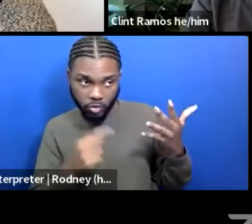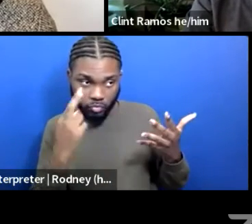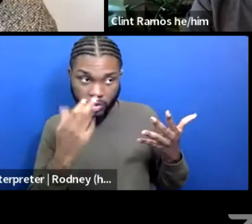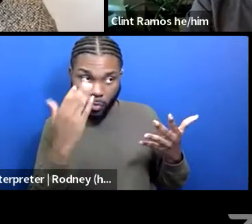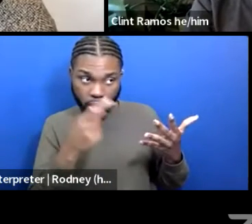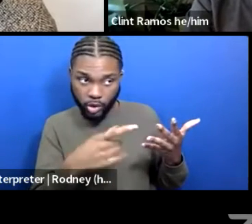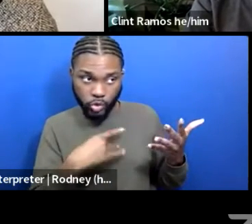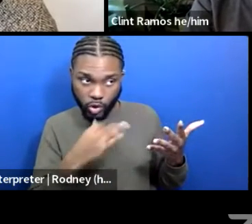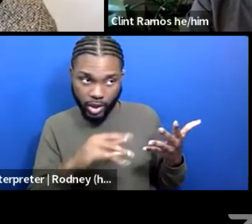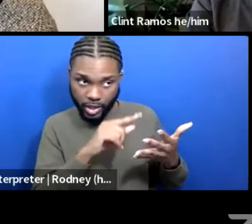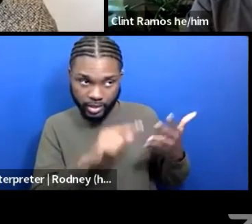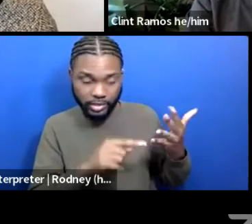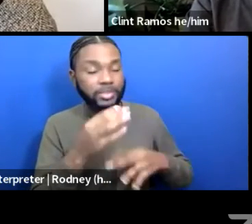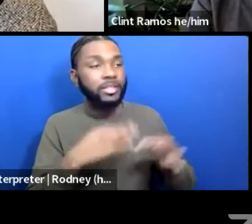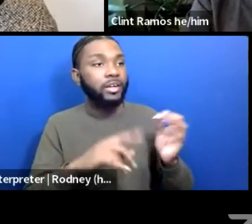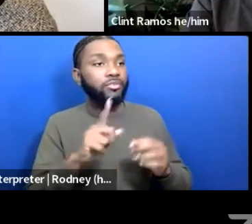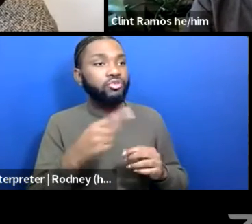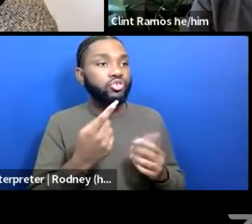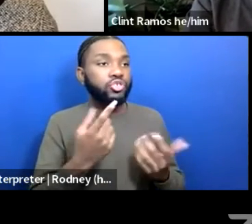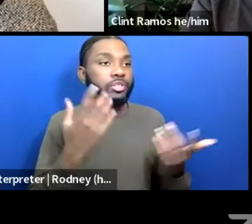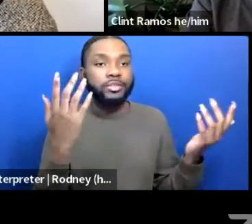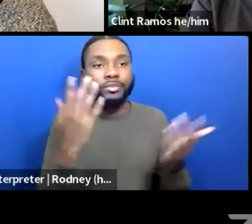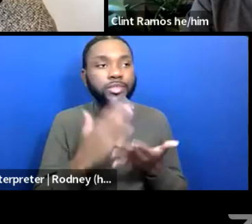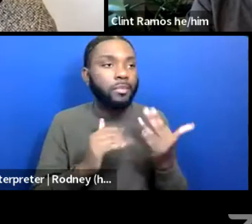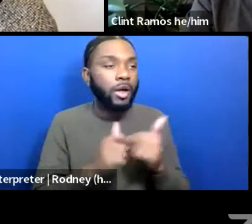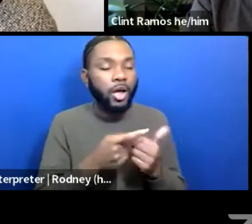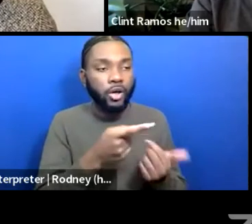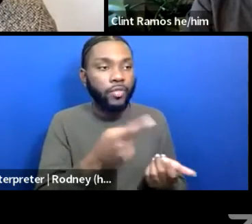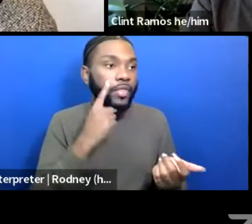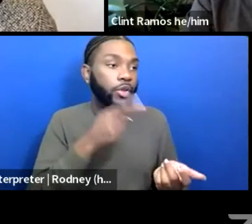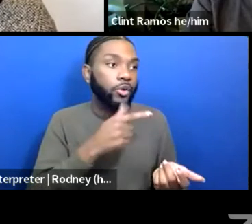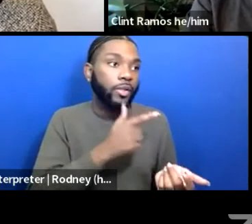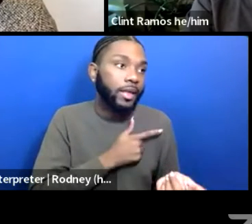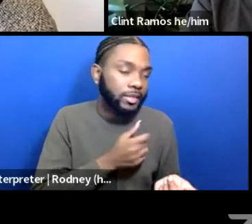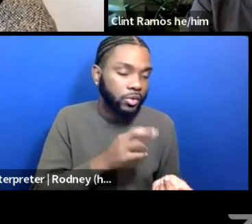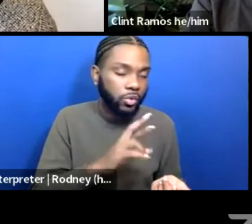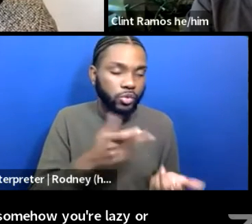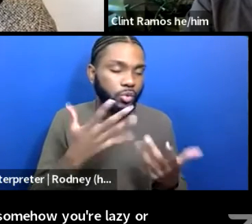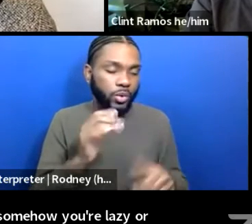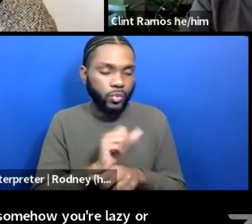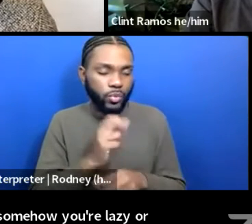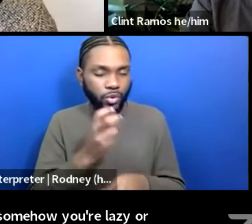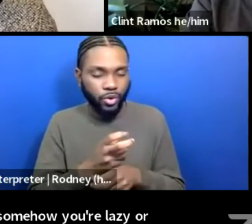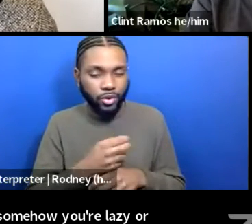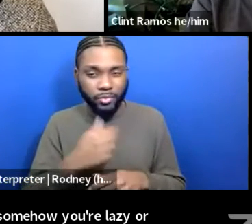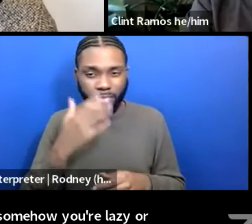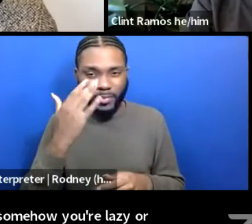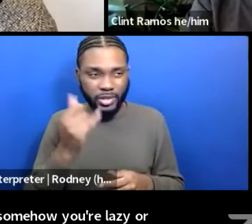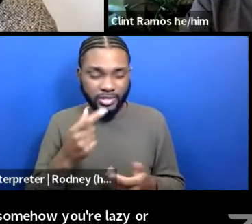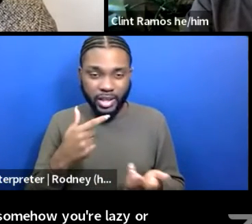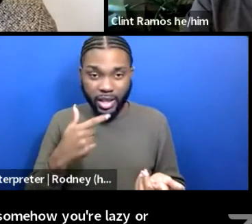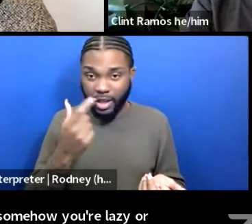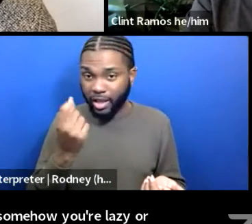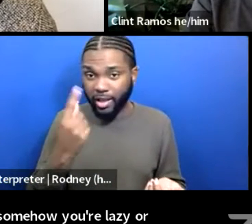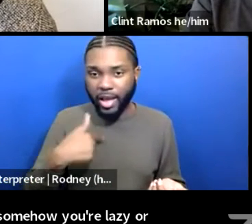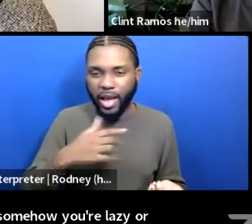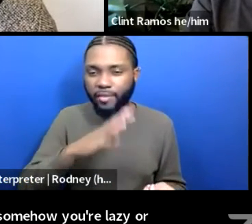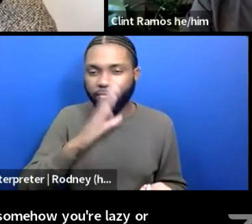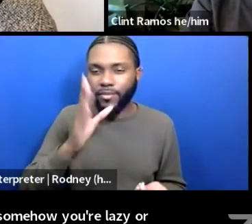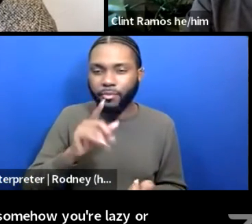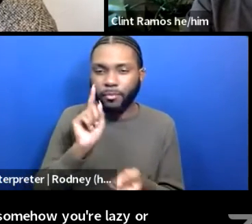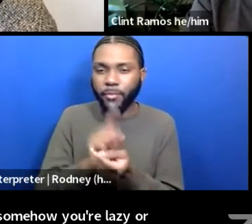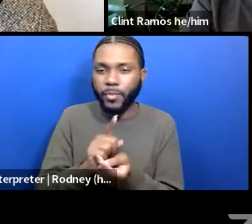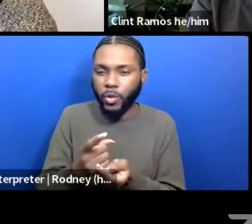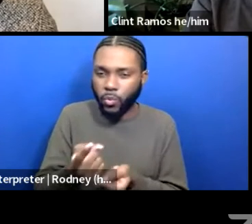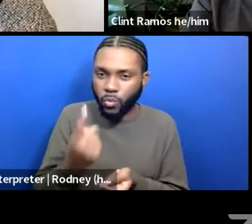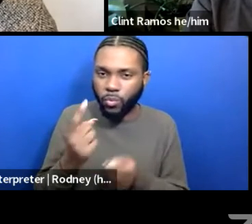don't like them as opposed to just somehow you're lazy or you don't want to work hard. Because I've never met a single